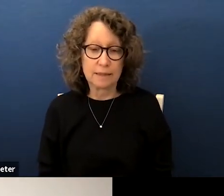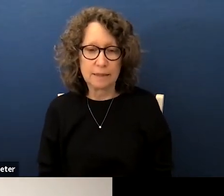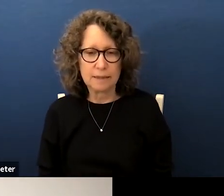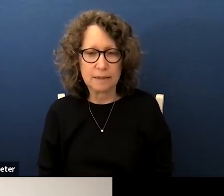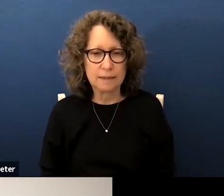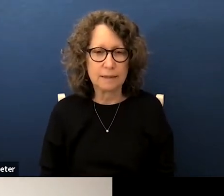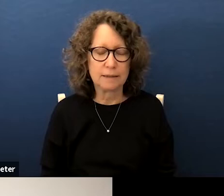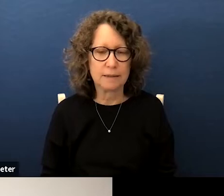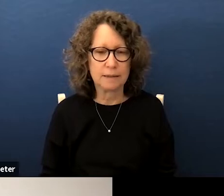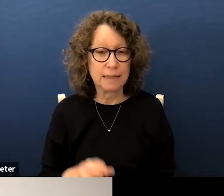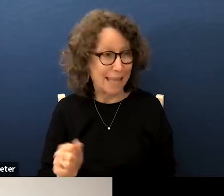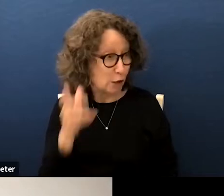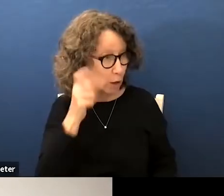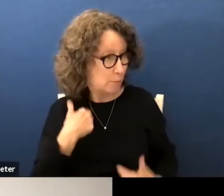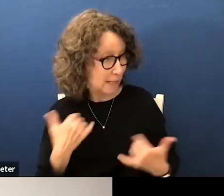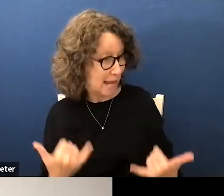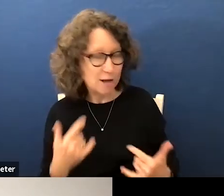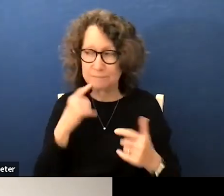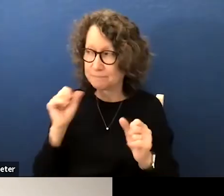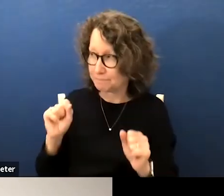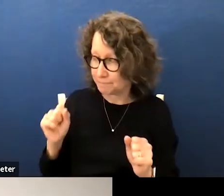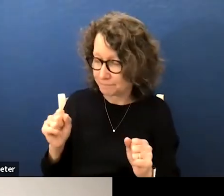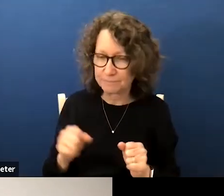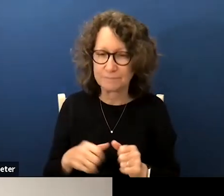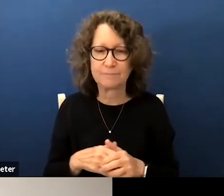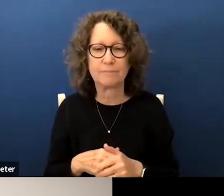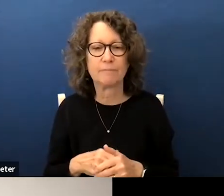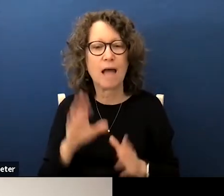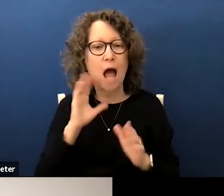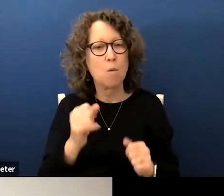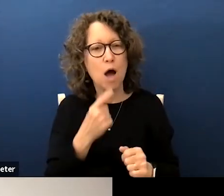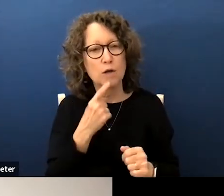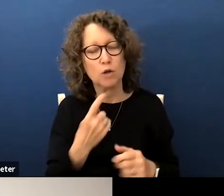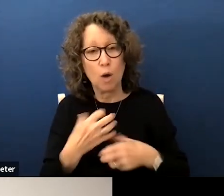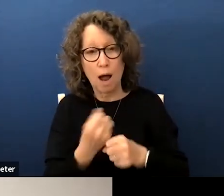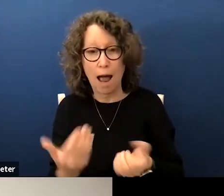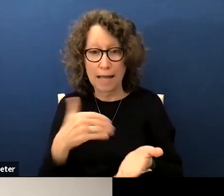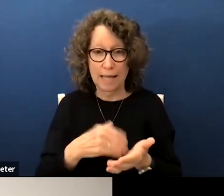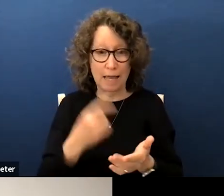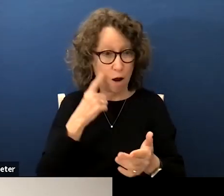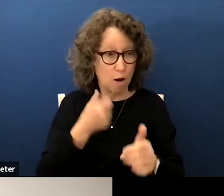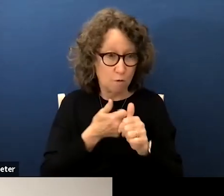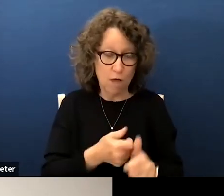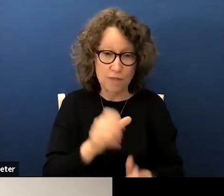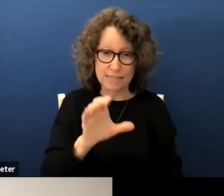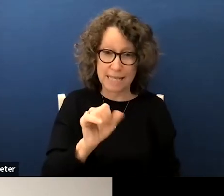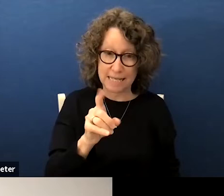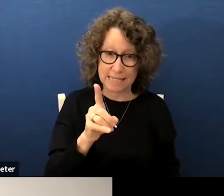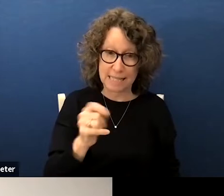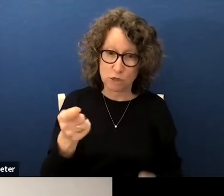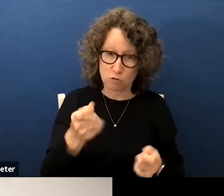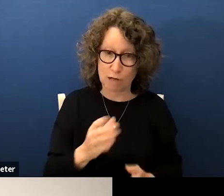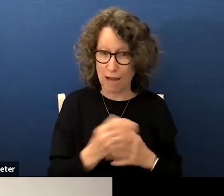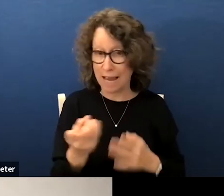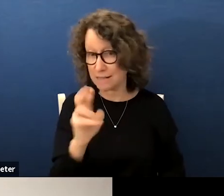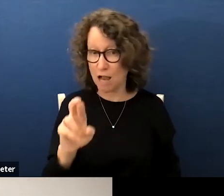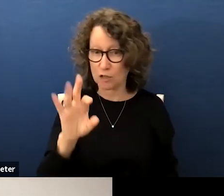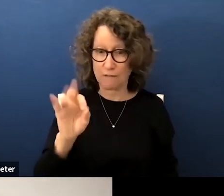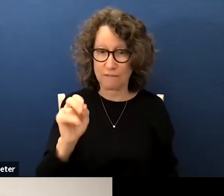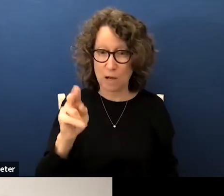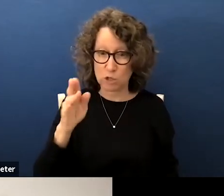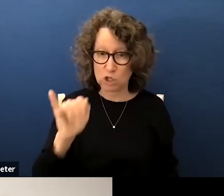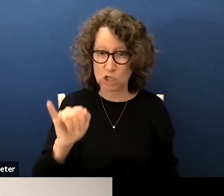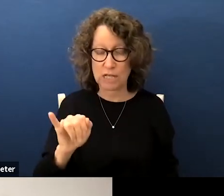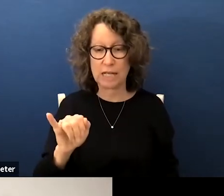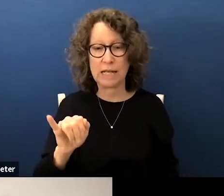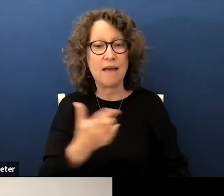oh can you hear me now yes i just want to recap that per the cdc director and dr fauci vaccines